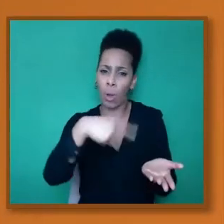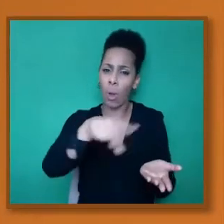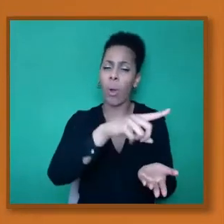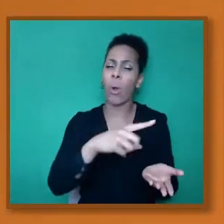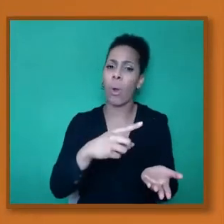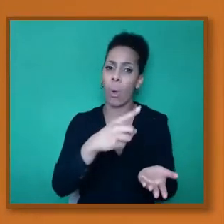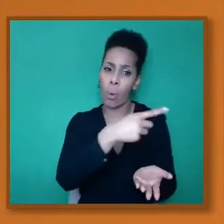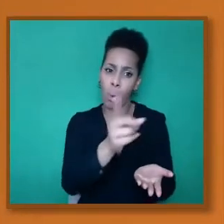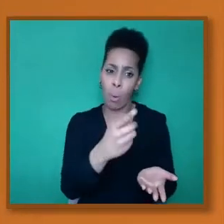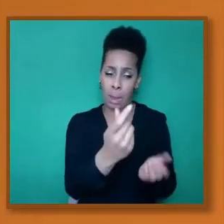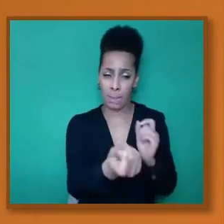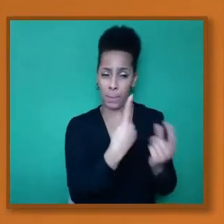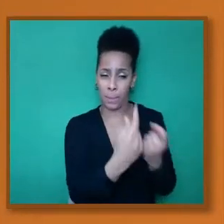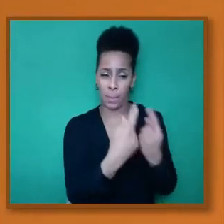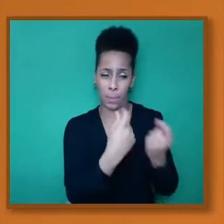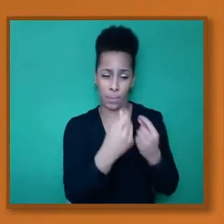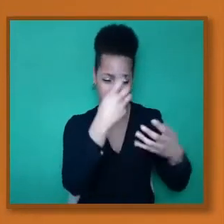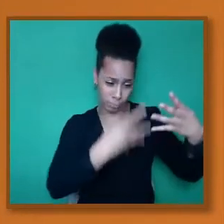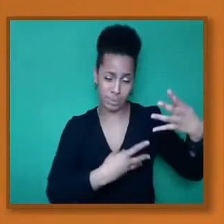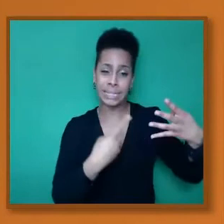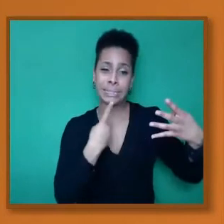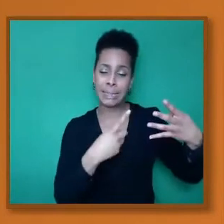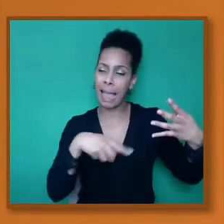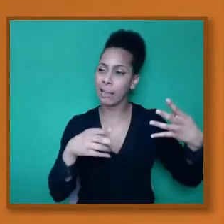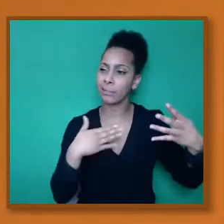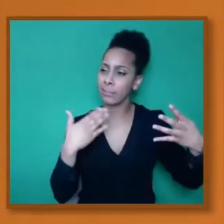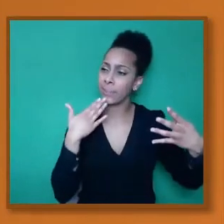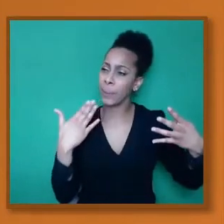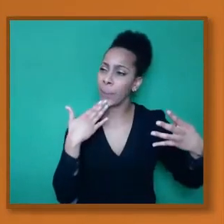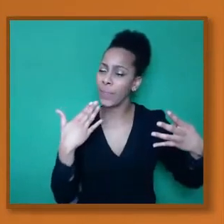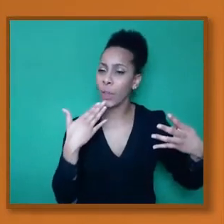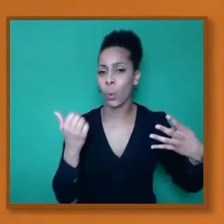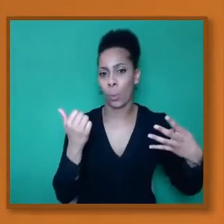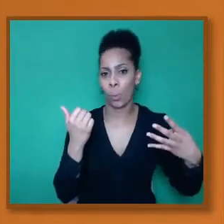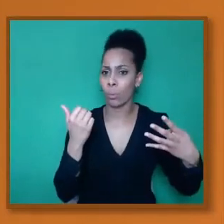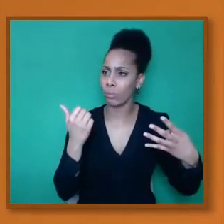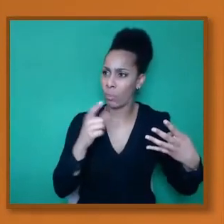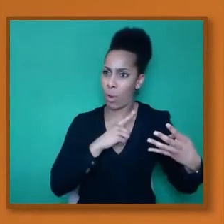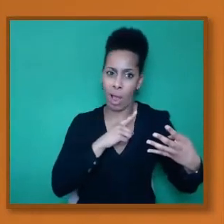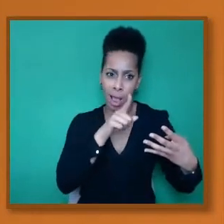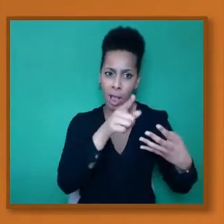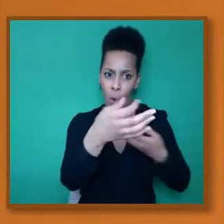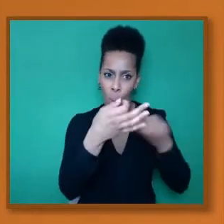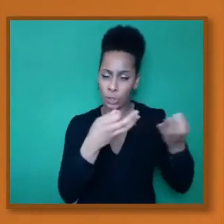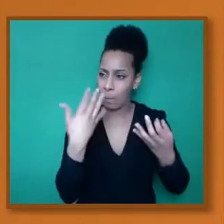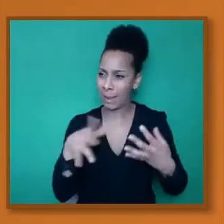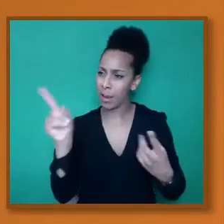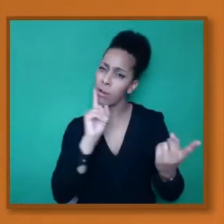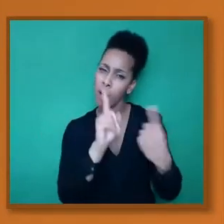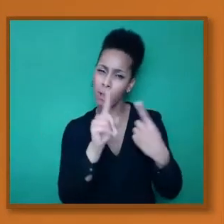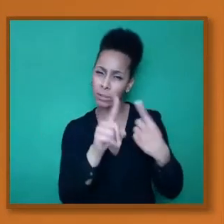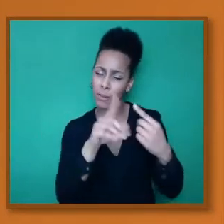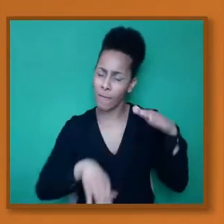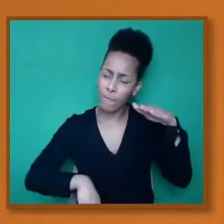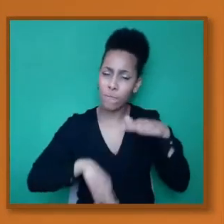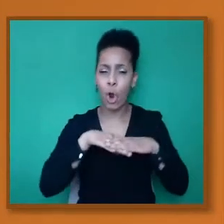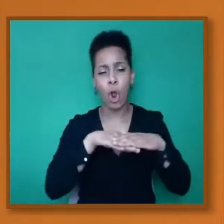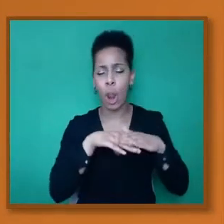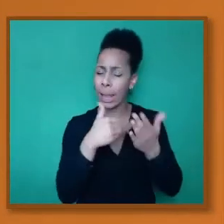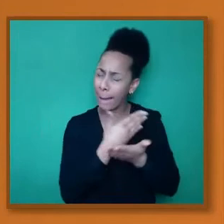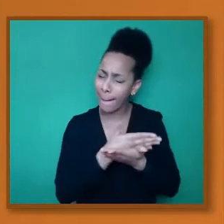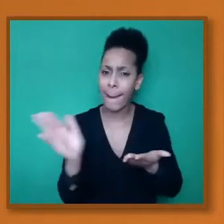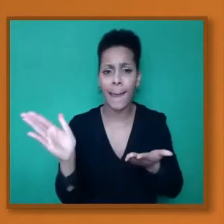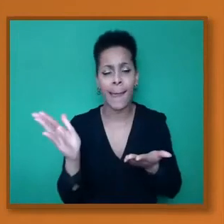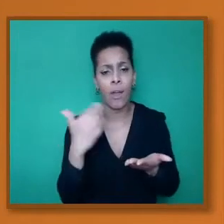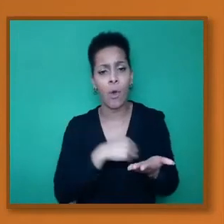their very good wishes and to thank you all for answering so comprehensively clearly and honestly the